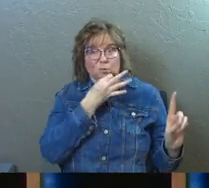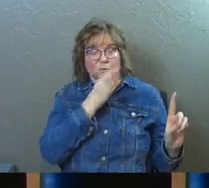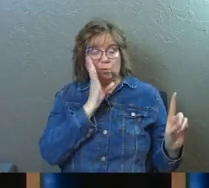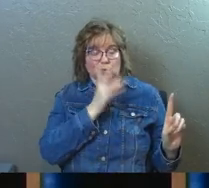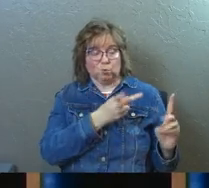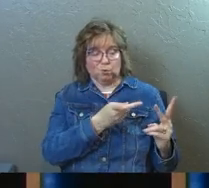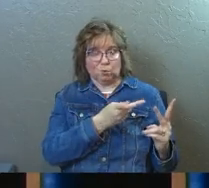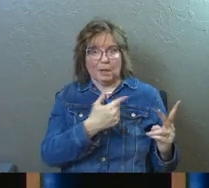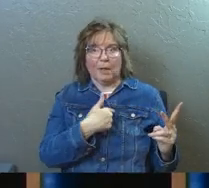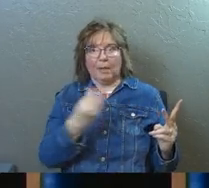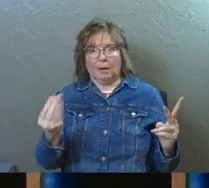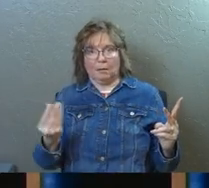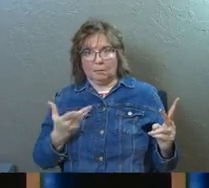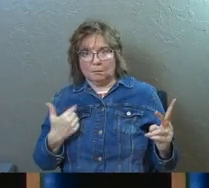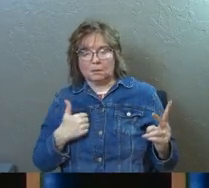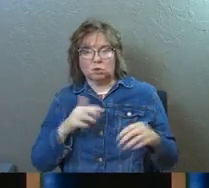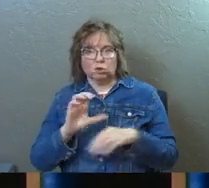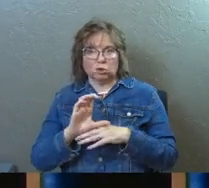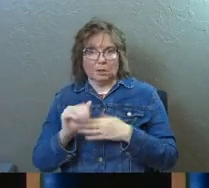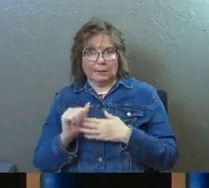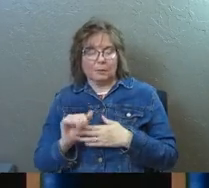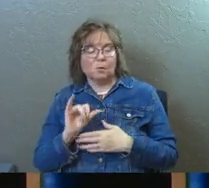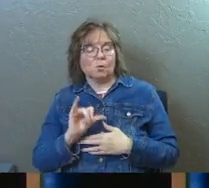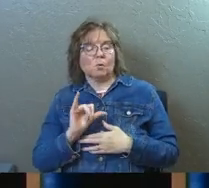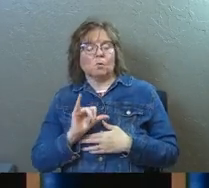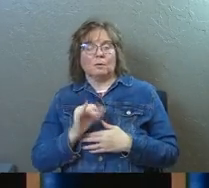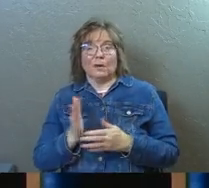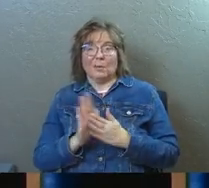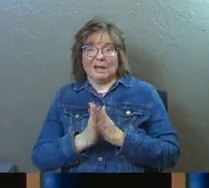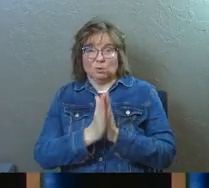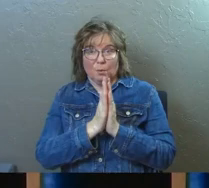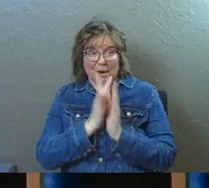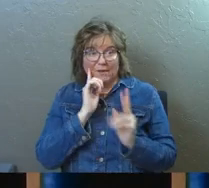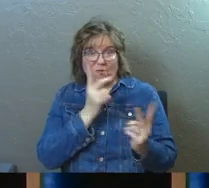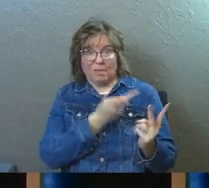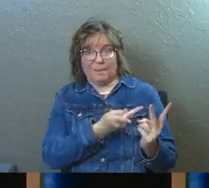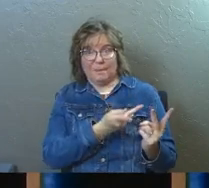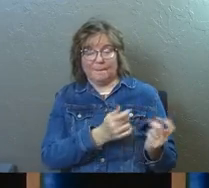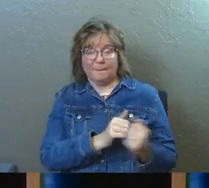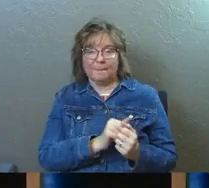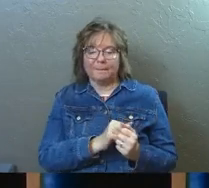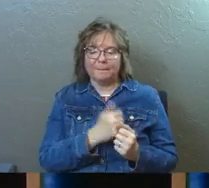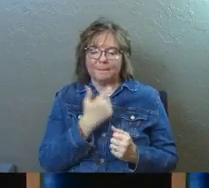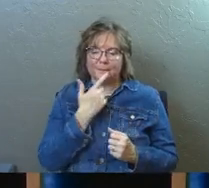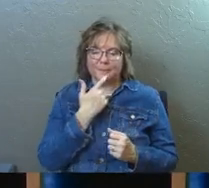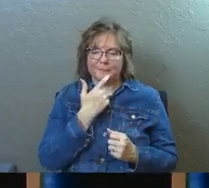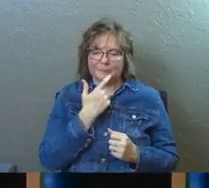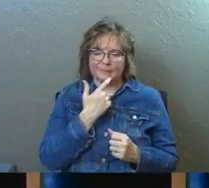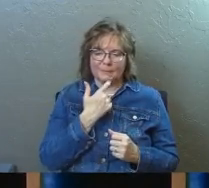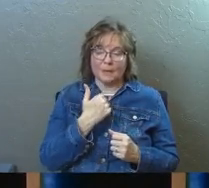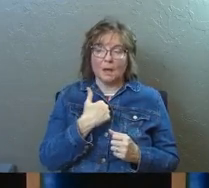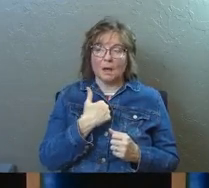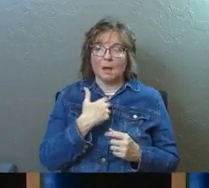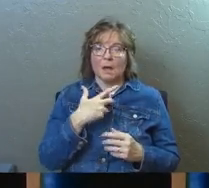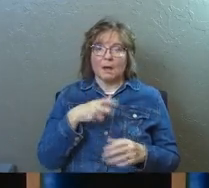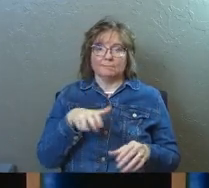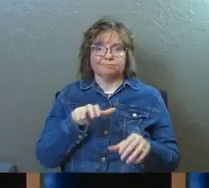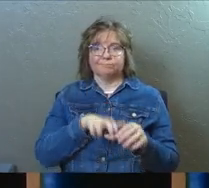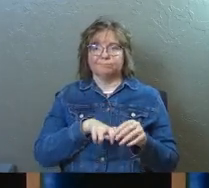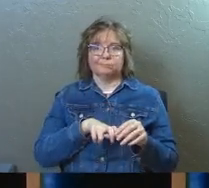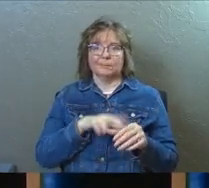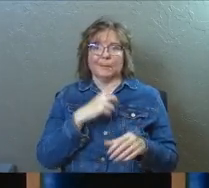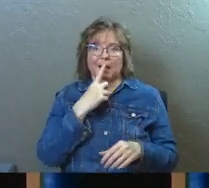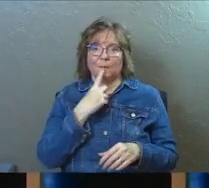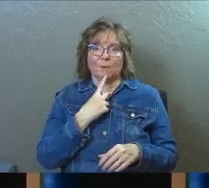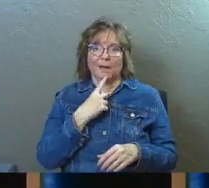And we'd been made aware of that as church leaders and asked to pray for them. And I got in my